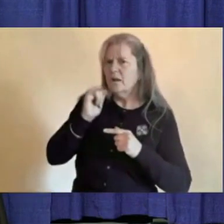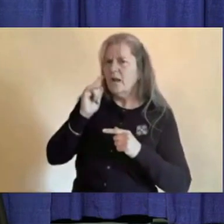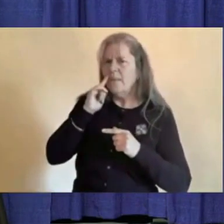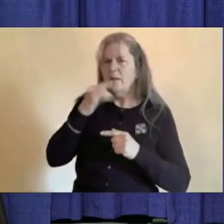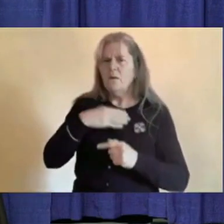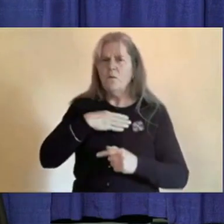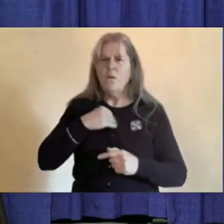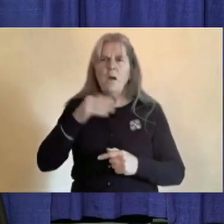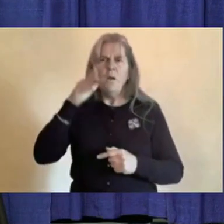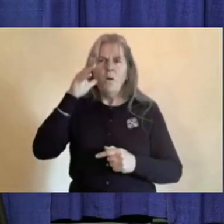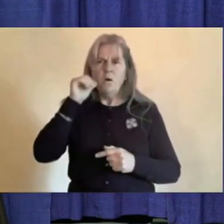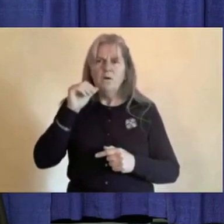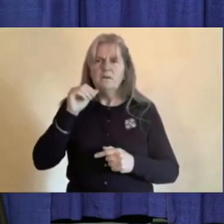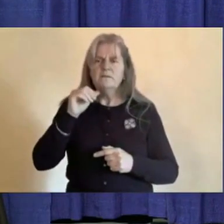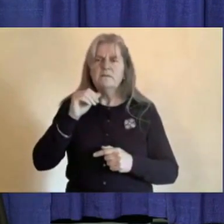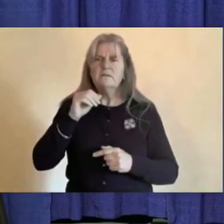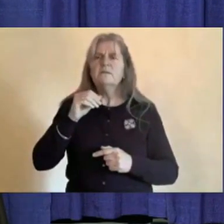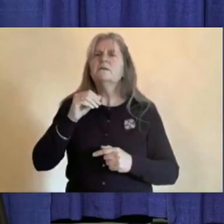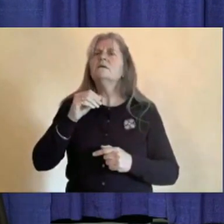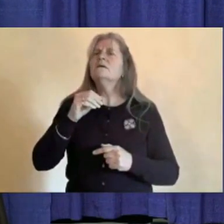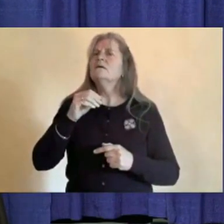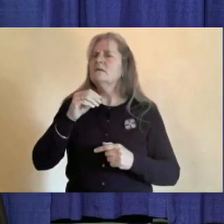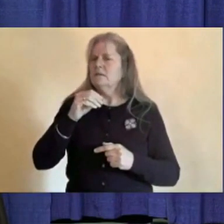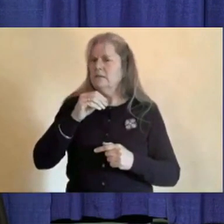last week and just maybe expand on that point.